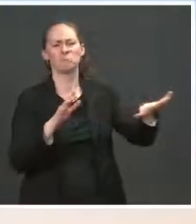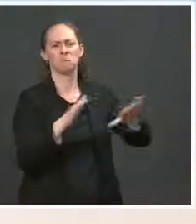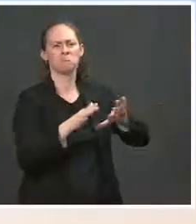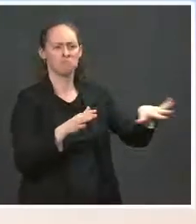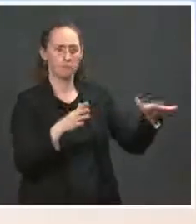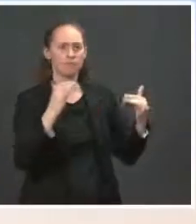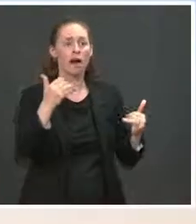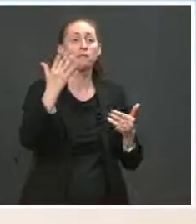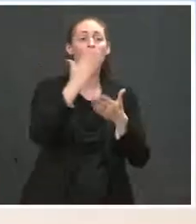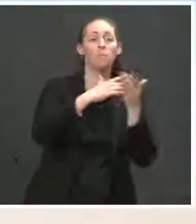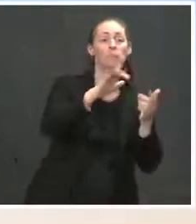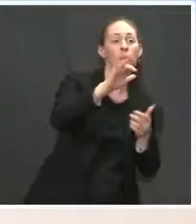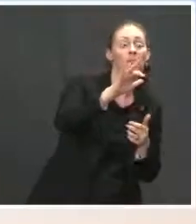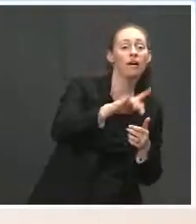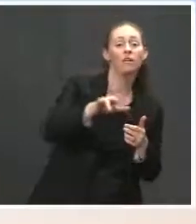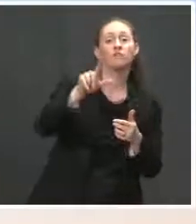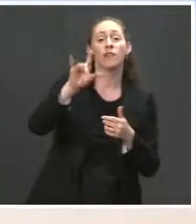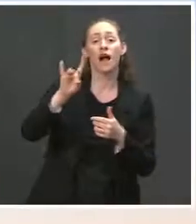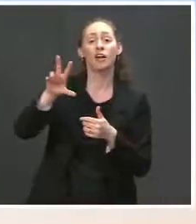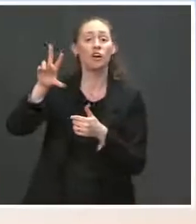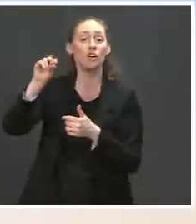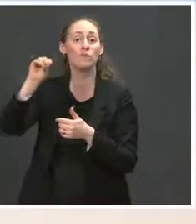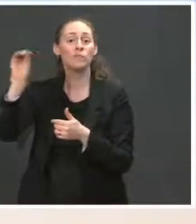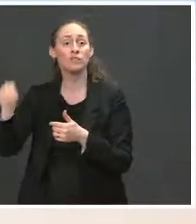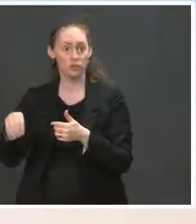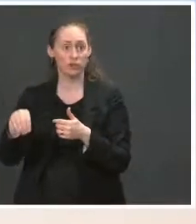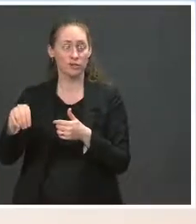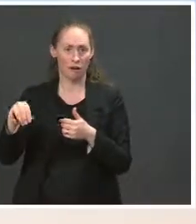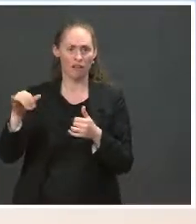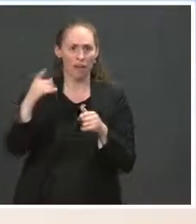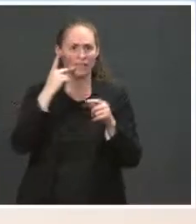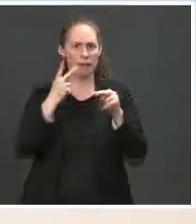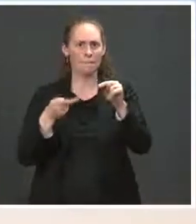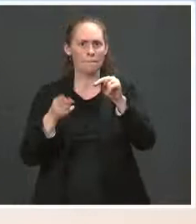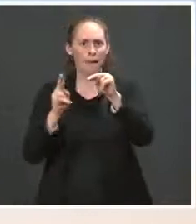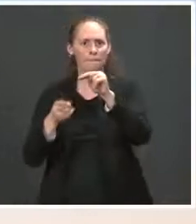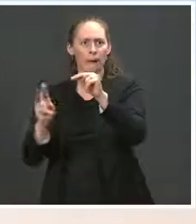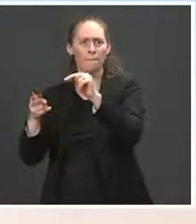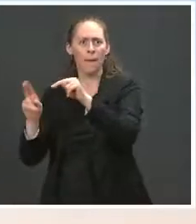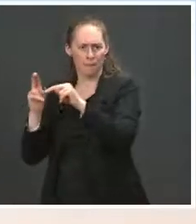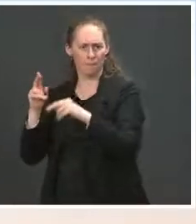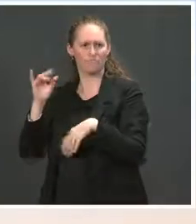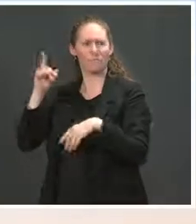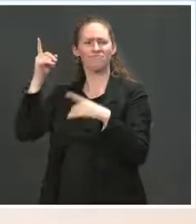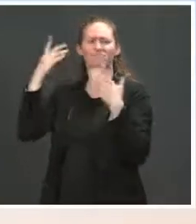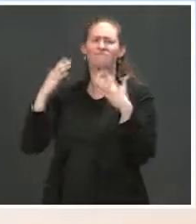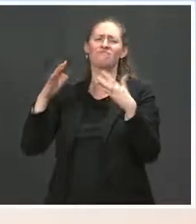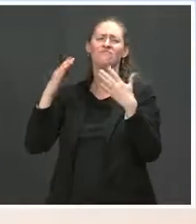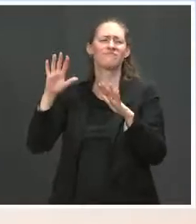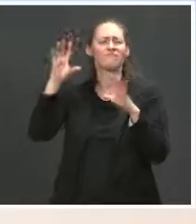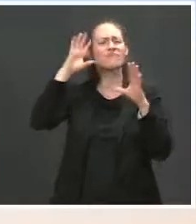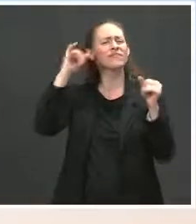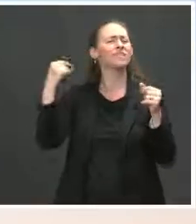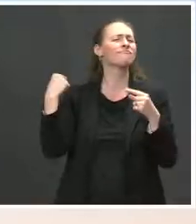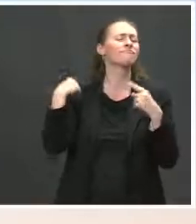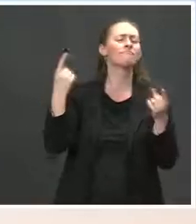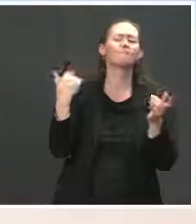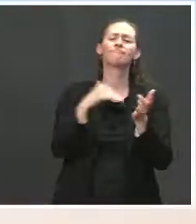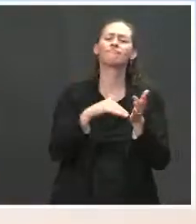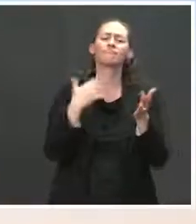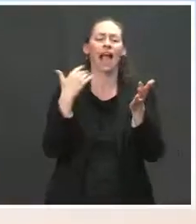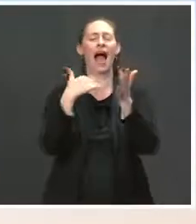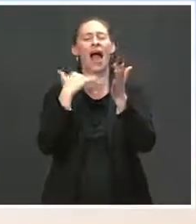about on the campaign trail when he was running for President, what I can say is that it will only affect people making more than $1 million a year.